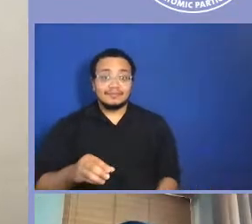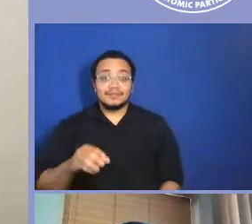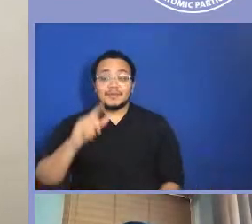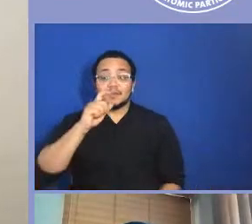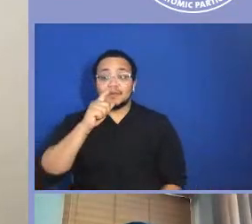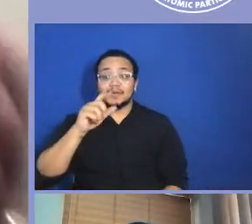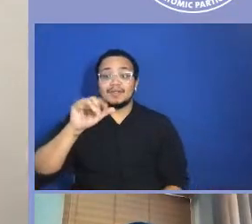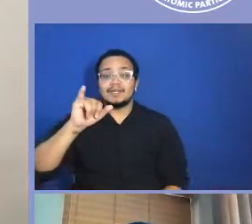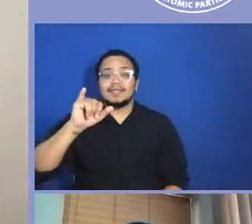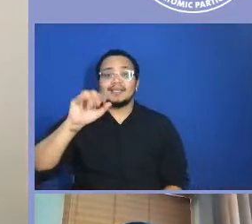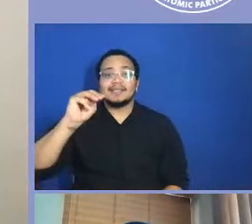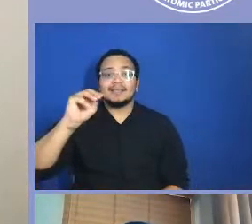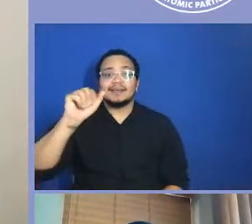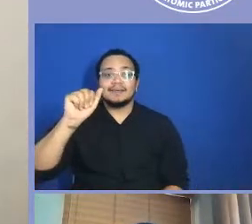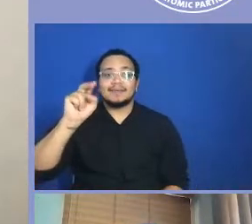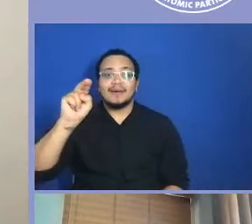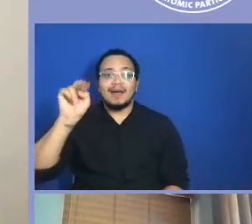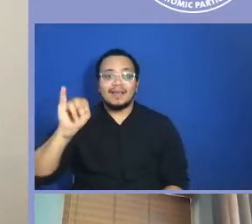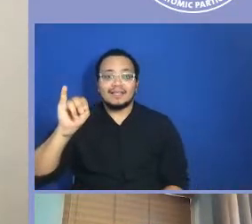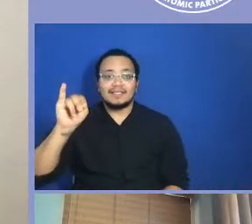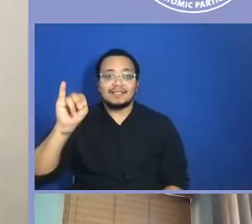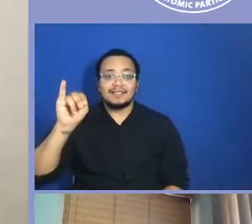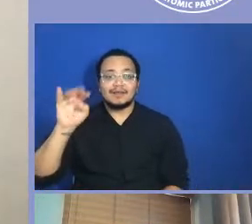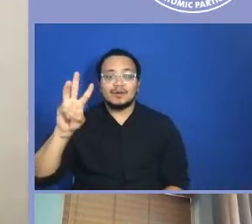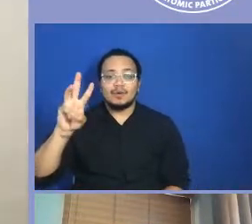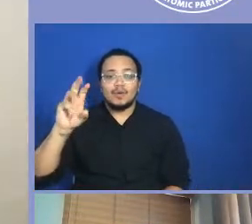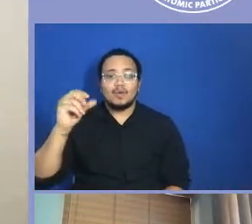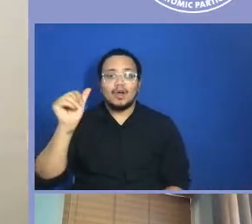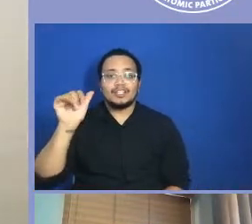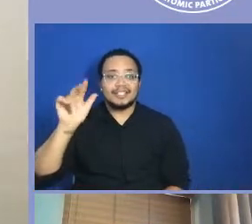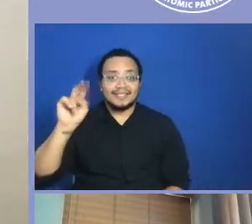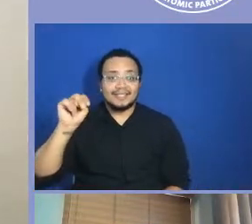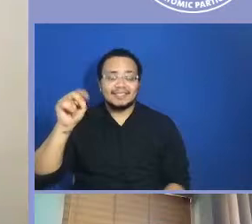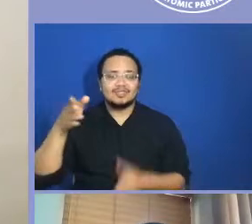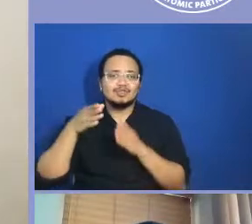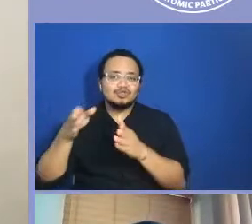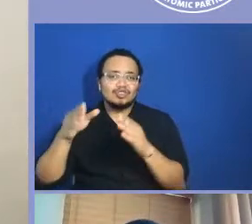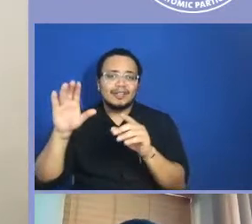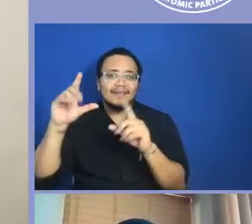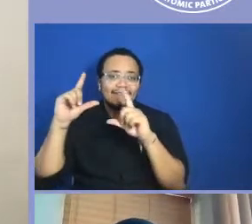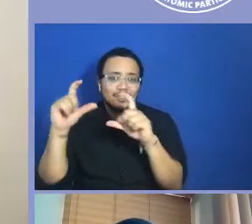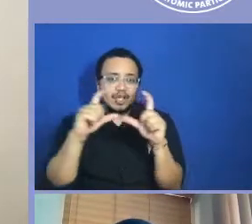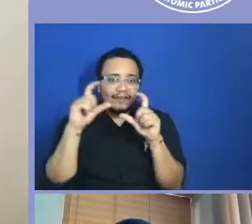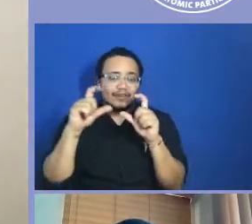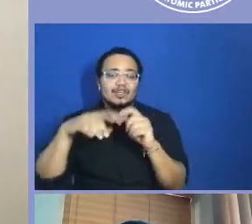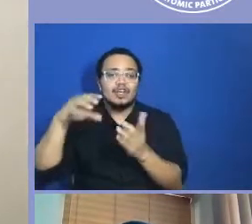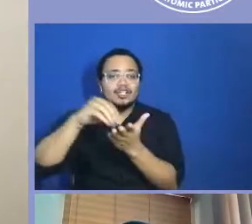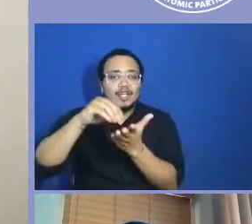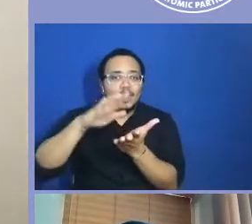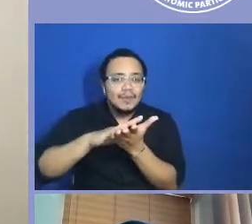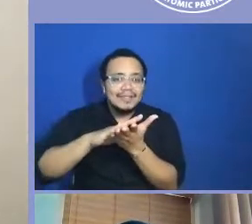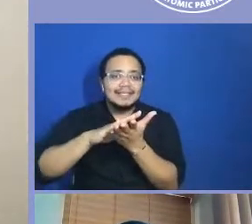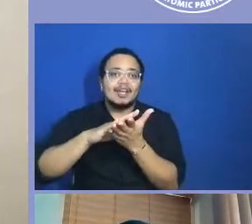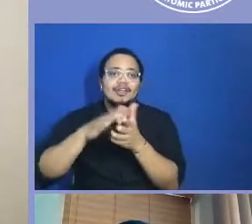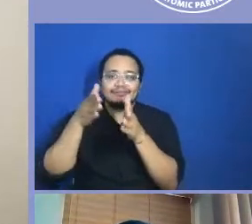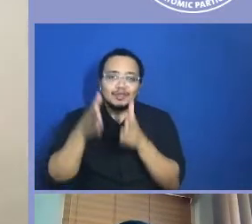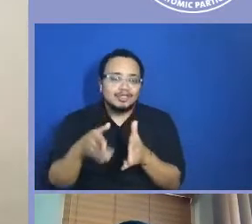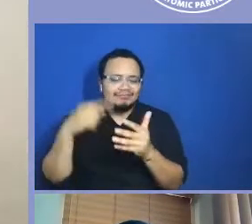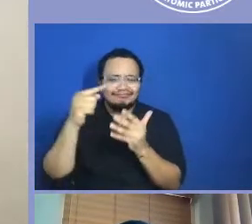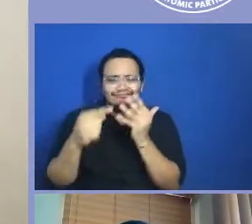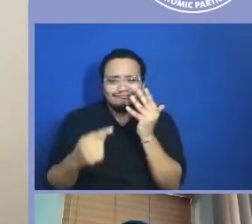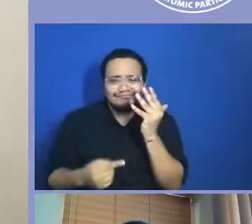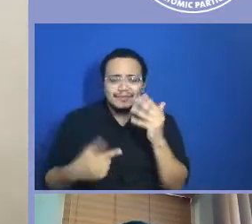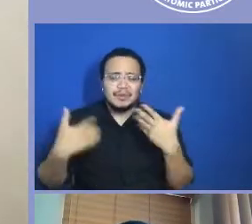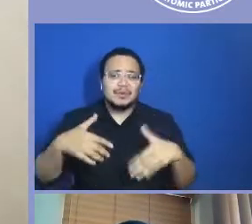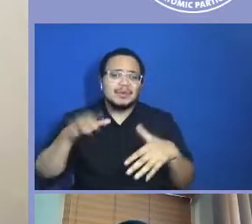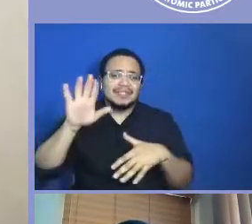photographer and a documentarian. So, I mean, this guy has